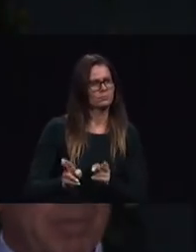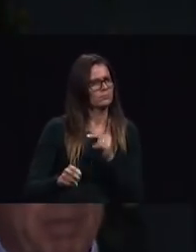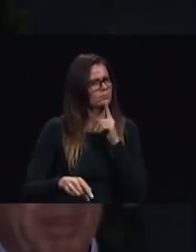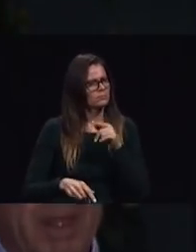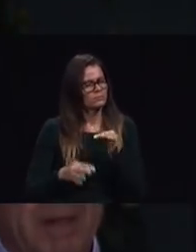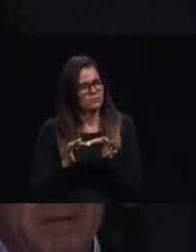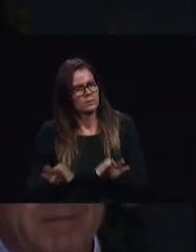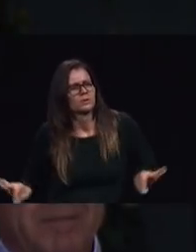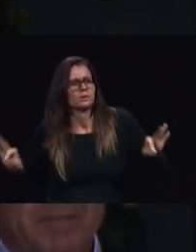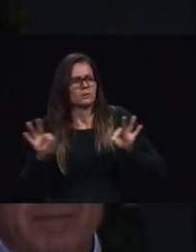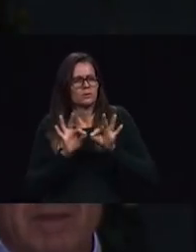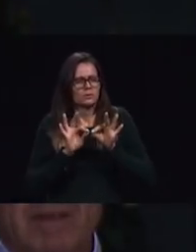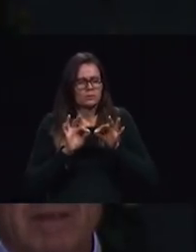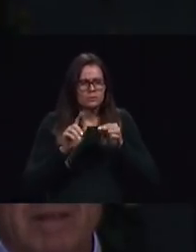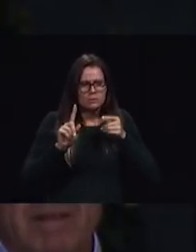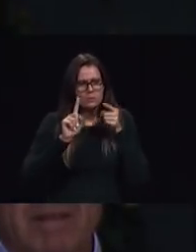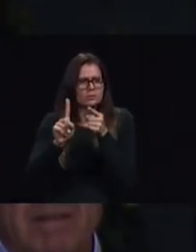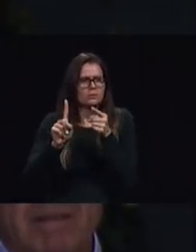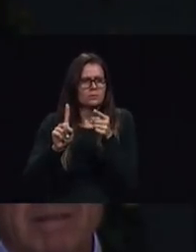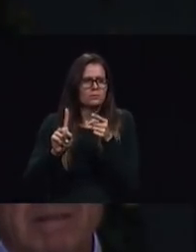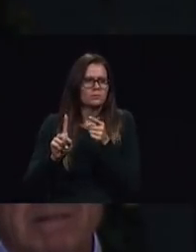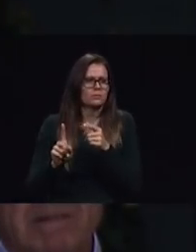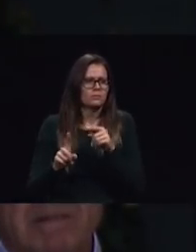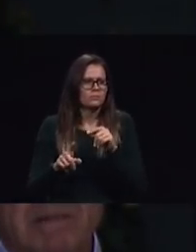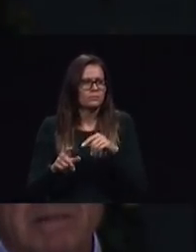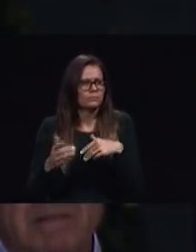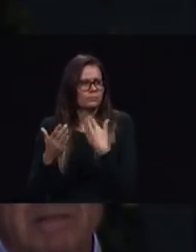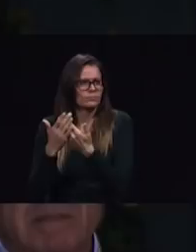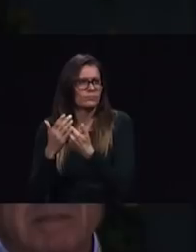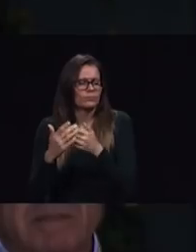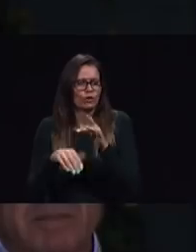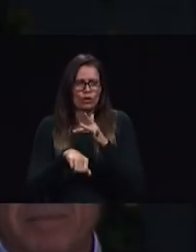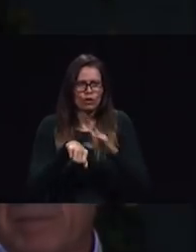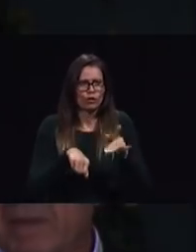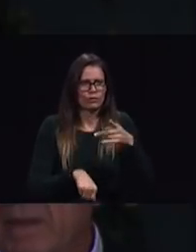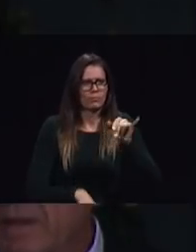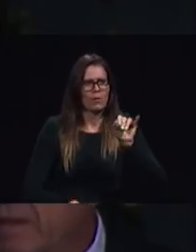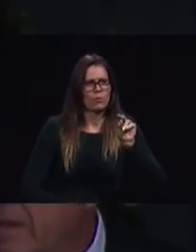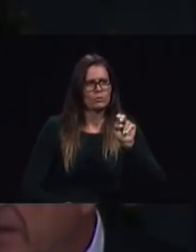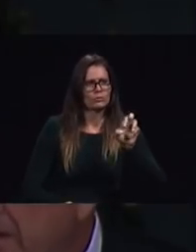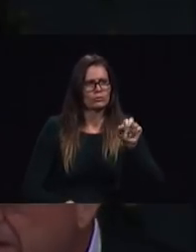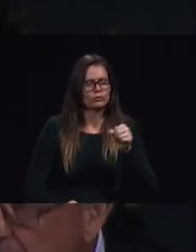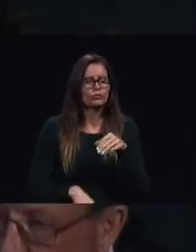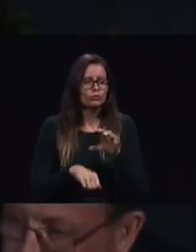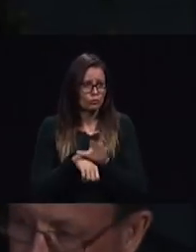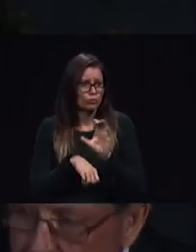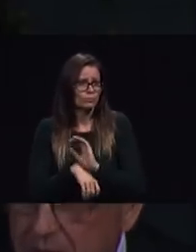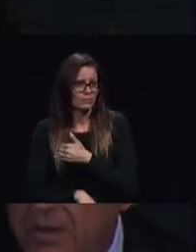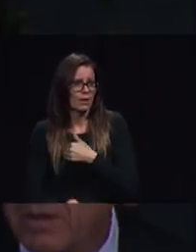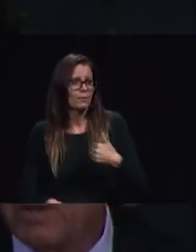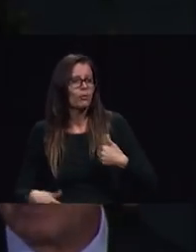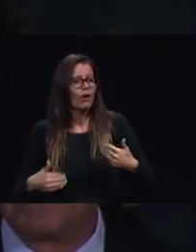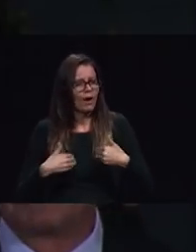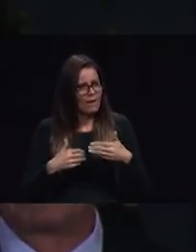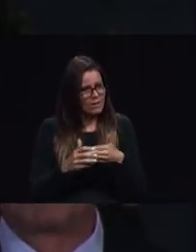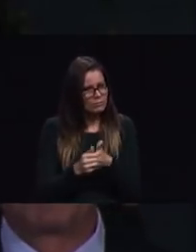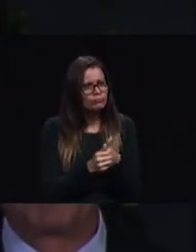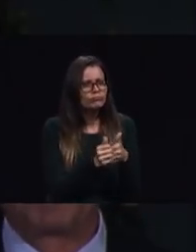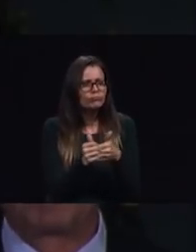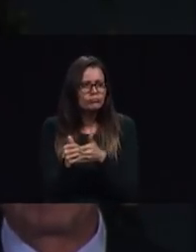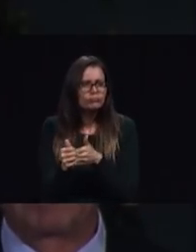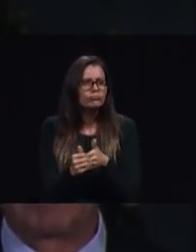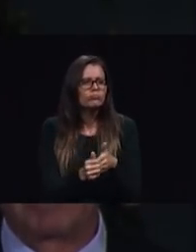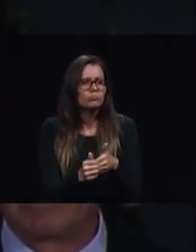in the early pioneer days church members were trained and guided by evangelistic and itinerating